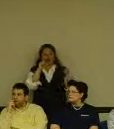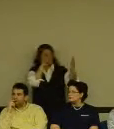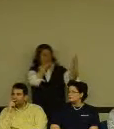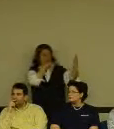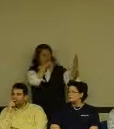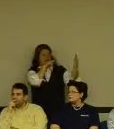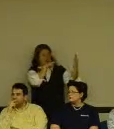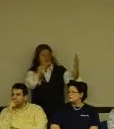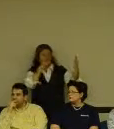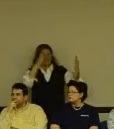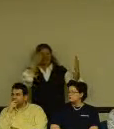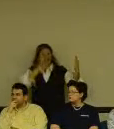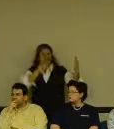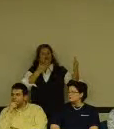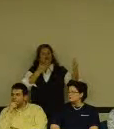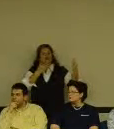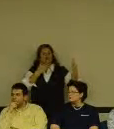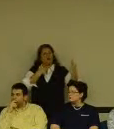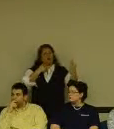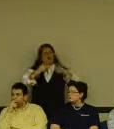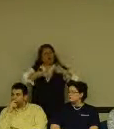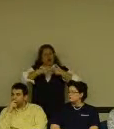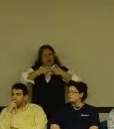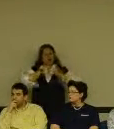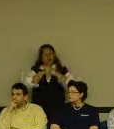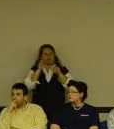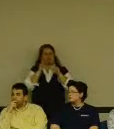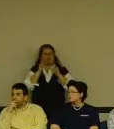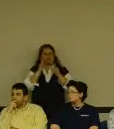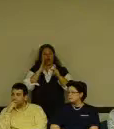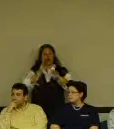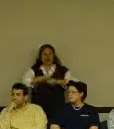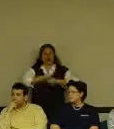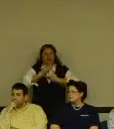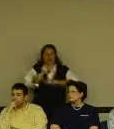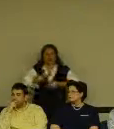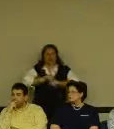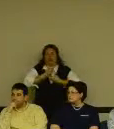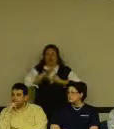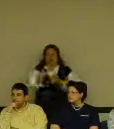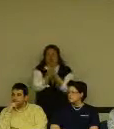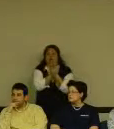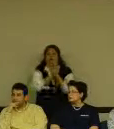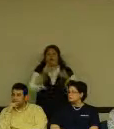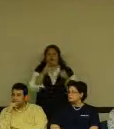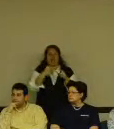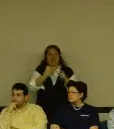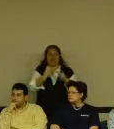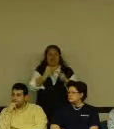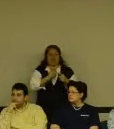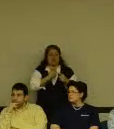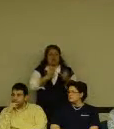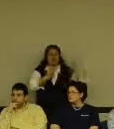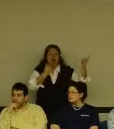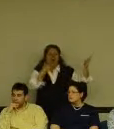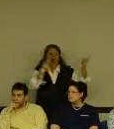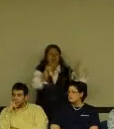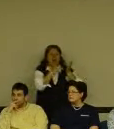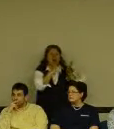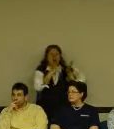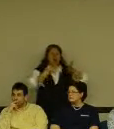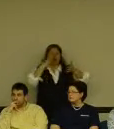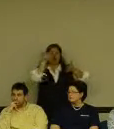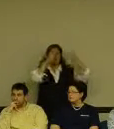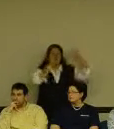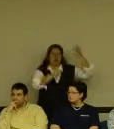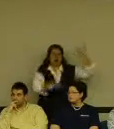we still have some problems with people who will just kind of, like, spill the gates of everything that they've done at the doctor, and, you